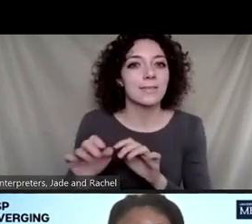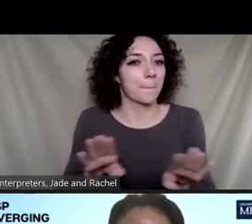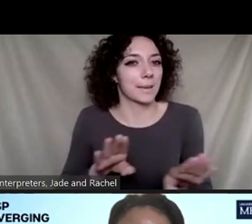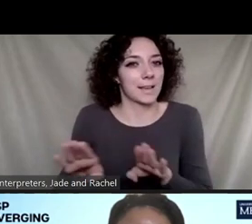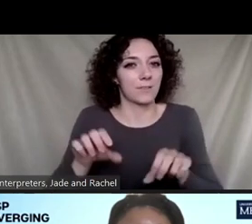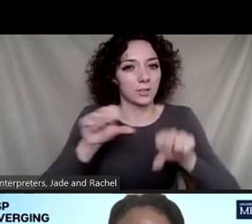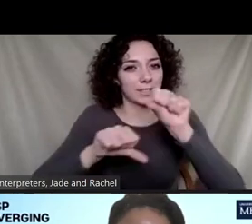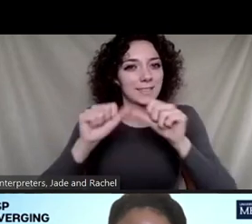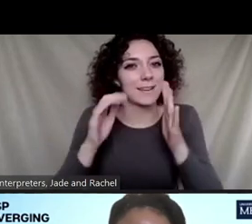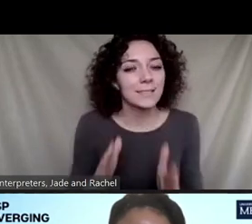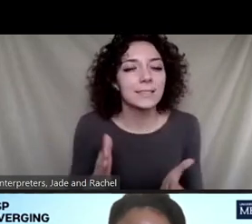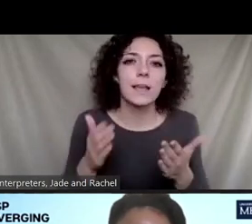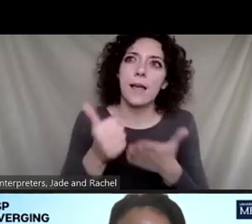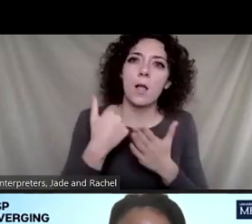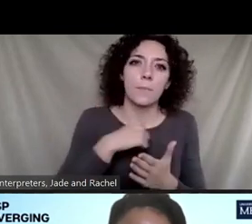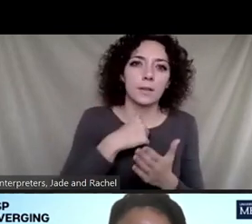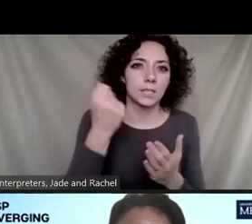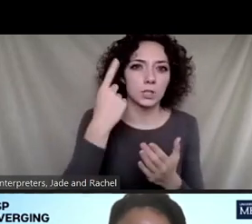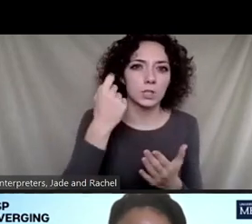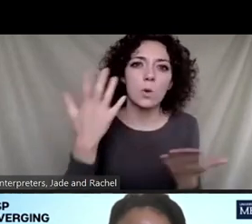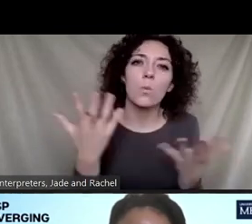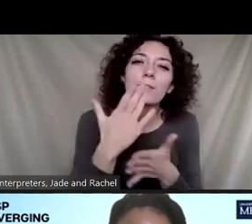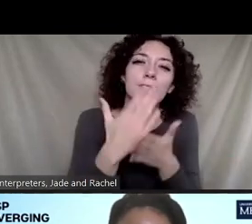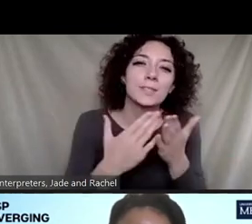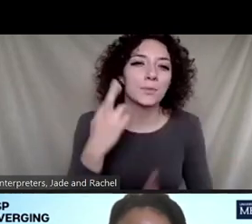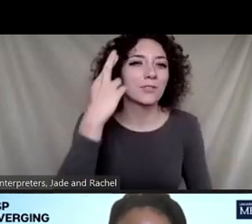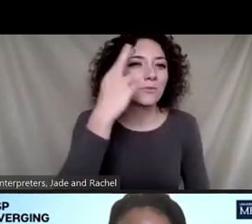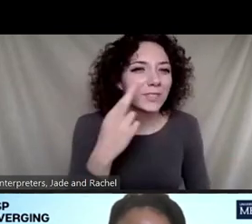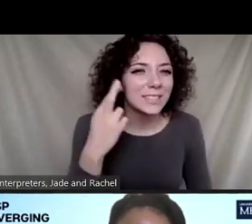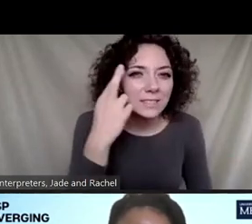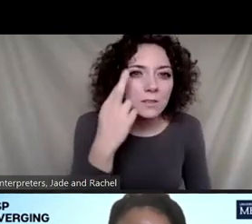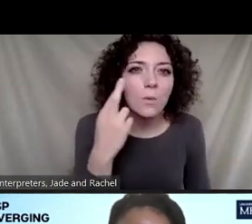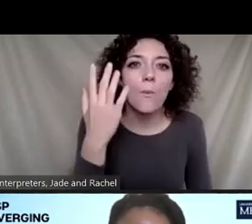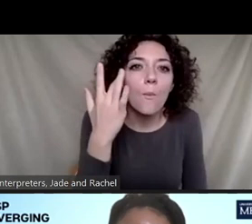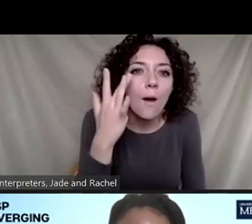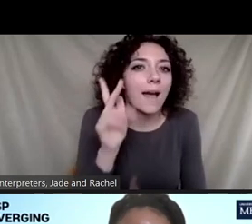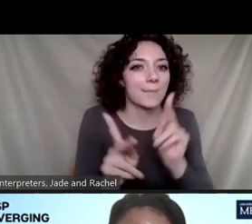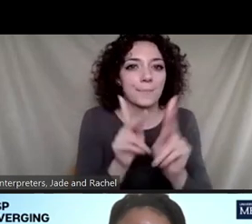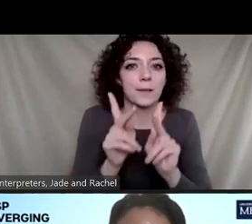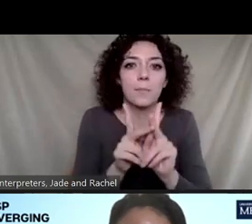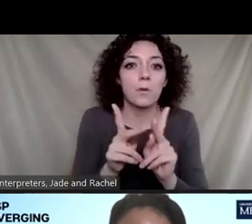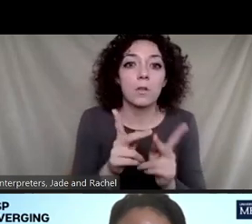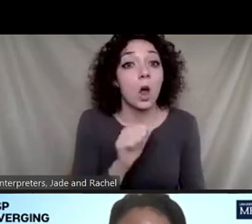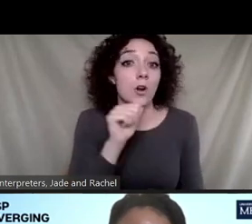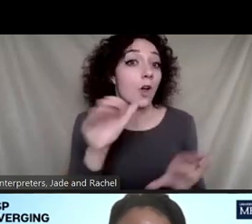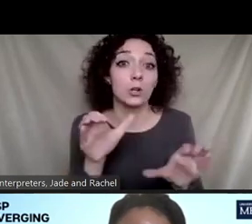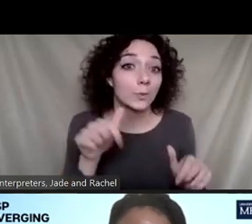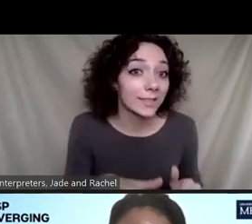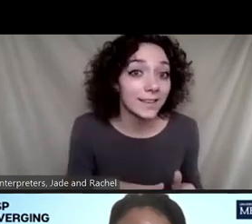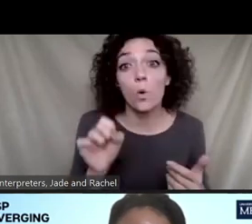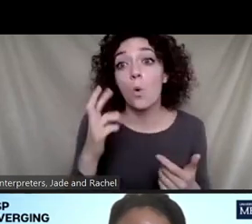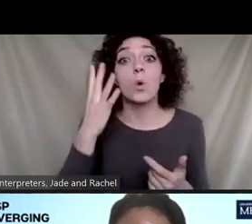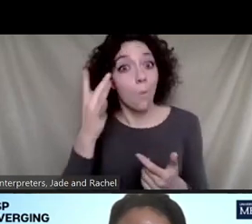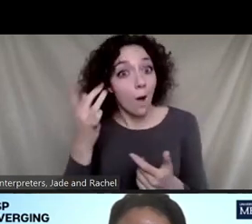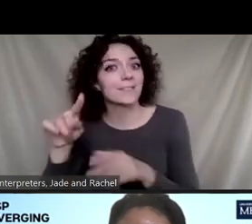Dr. Let's understand what are some of the reasons why people are not doing this or why they are